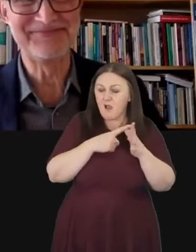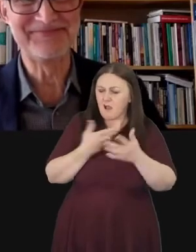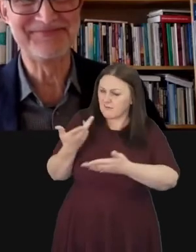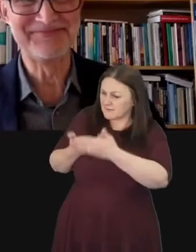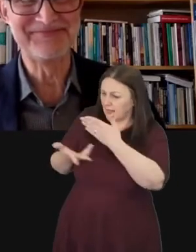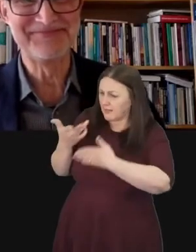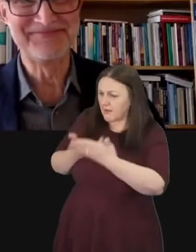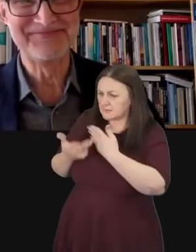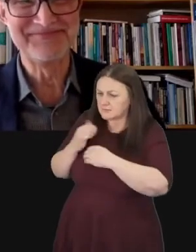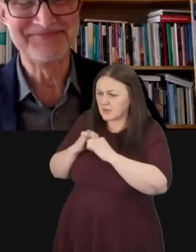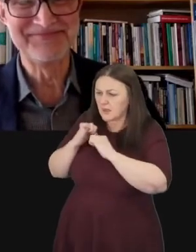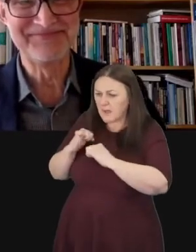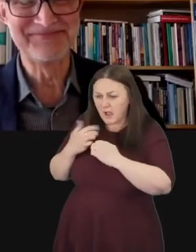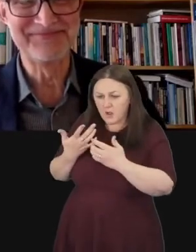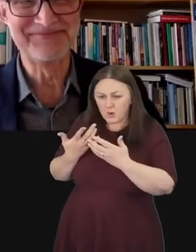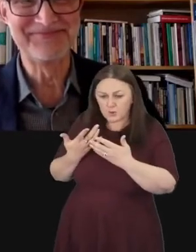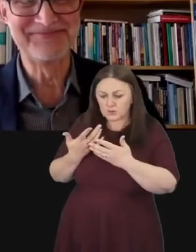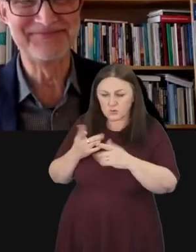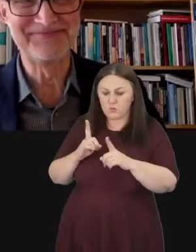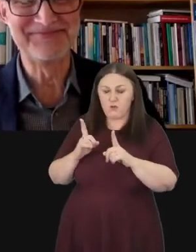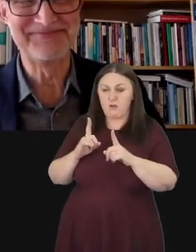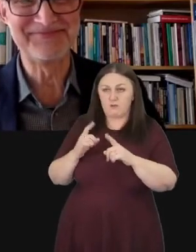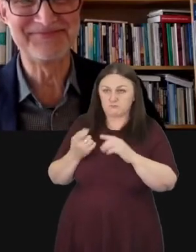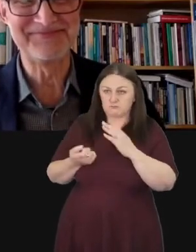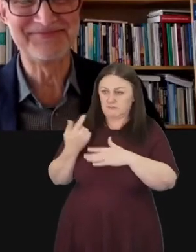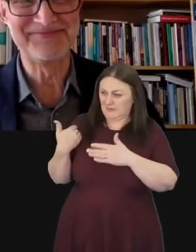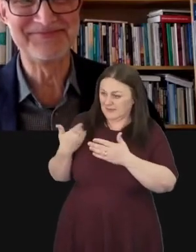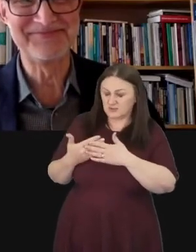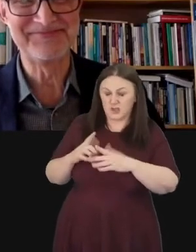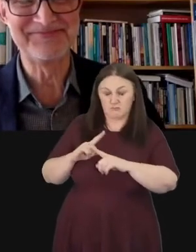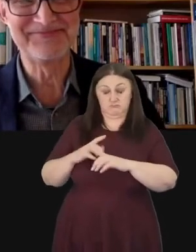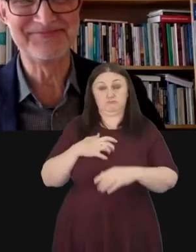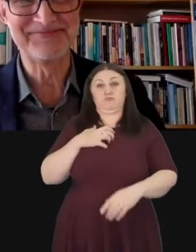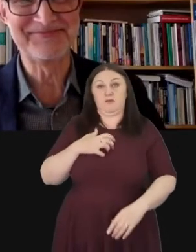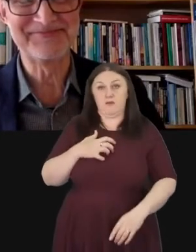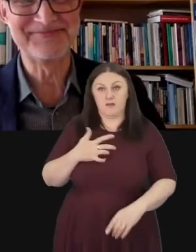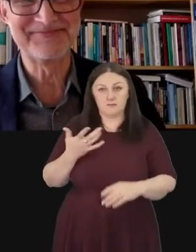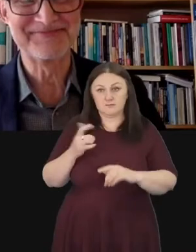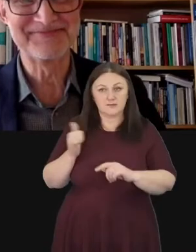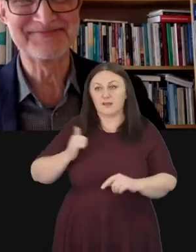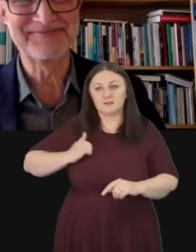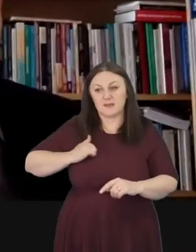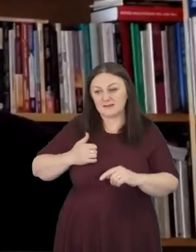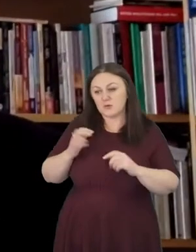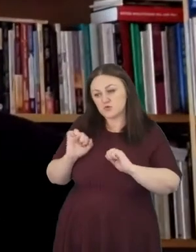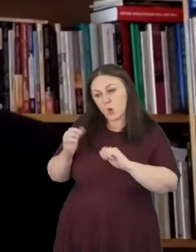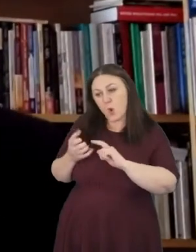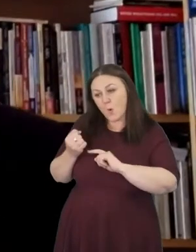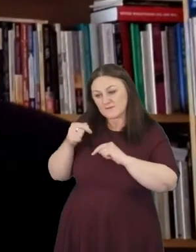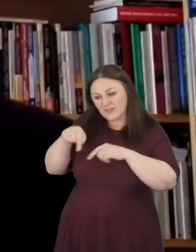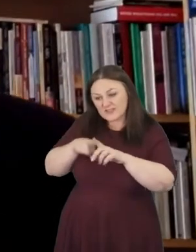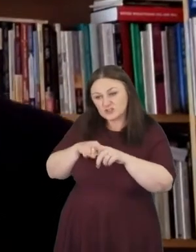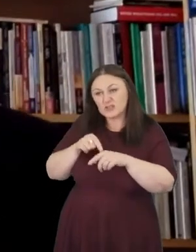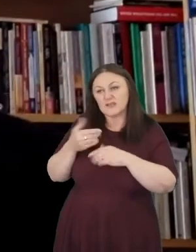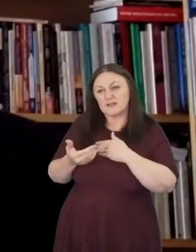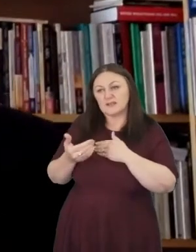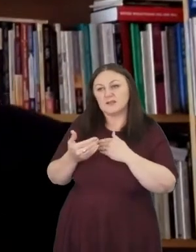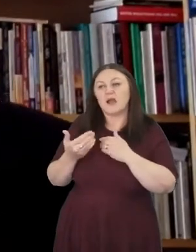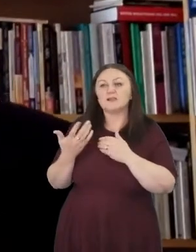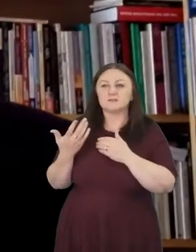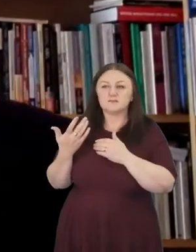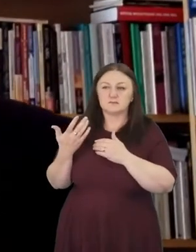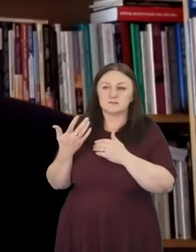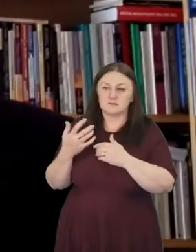what's been the unexpected for you and what your hopes are for your year as president. Thank you Lynne.